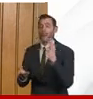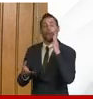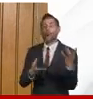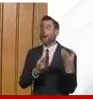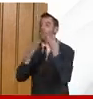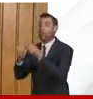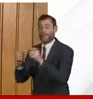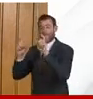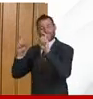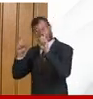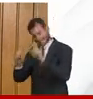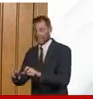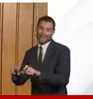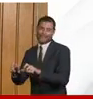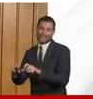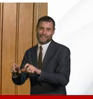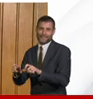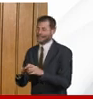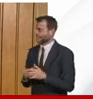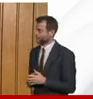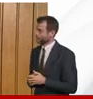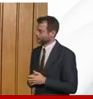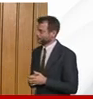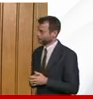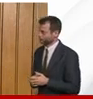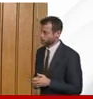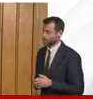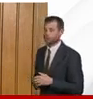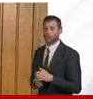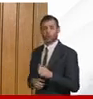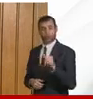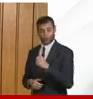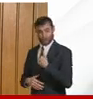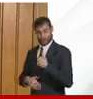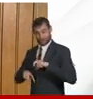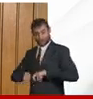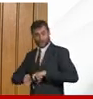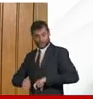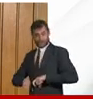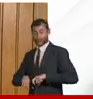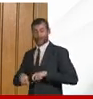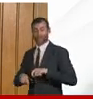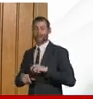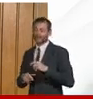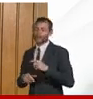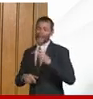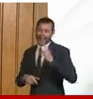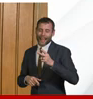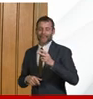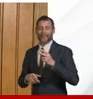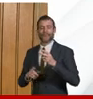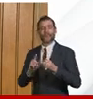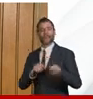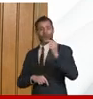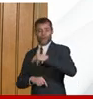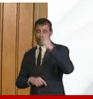if you are in you should be on your own or within your household unit would apply so again the issue here is